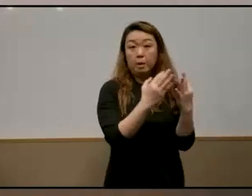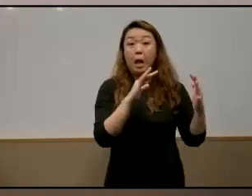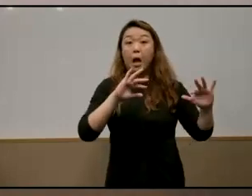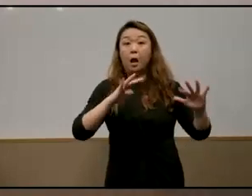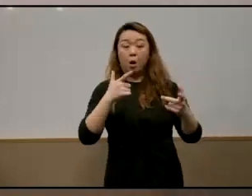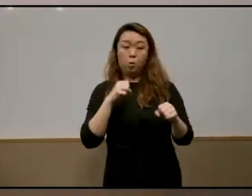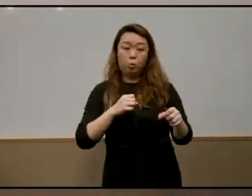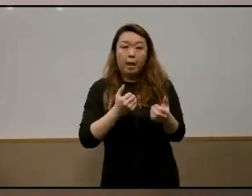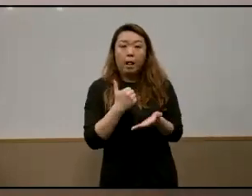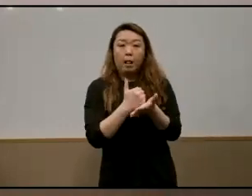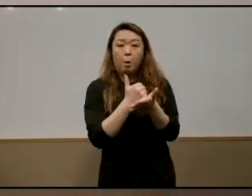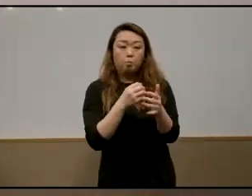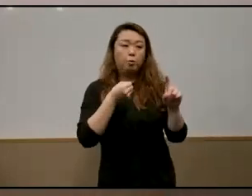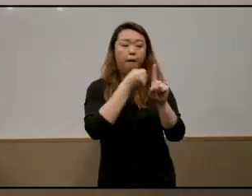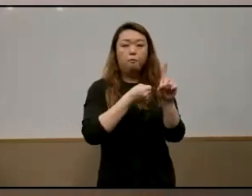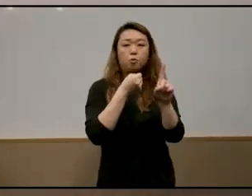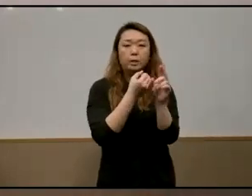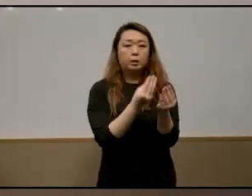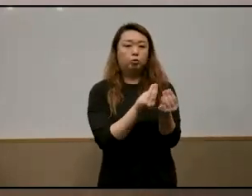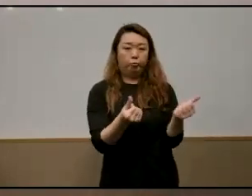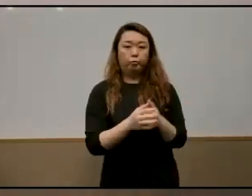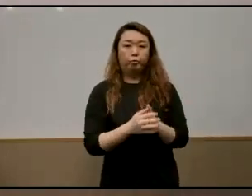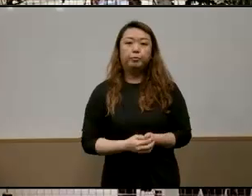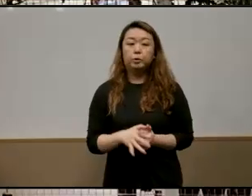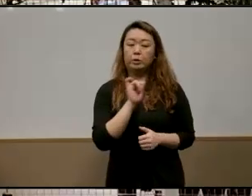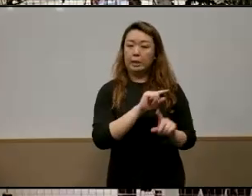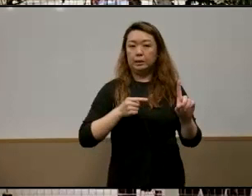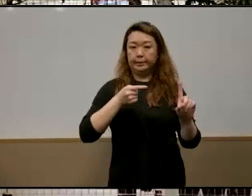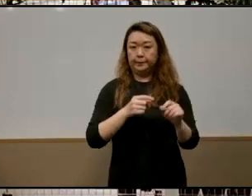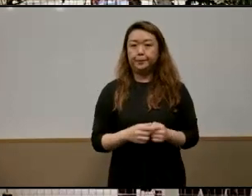fairly so that's the key point